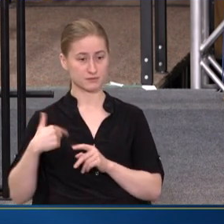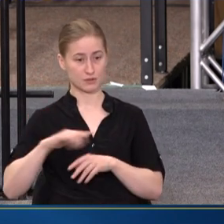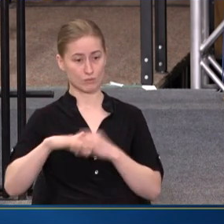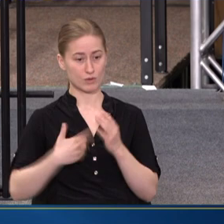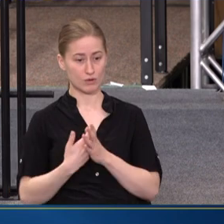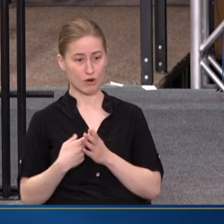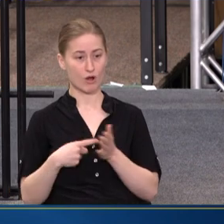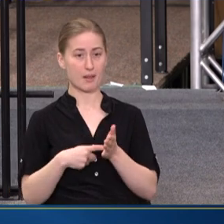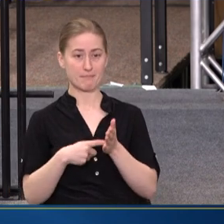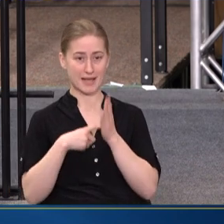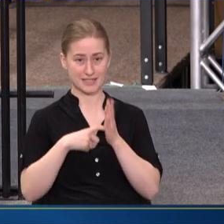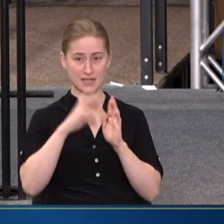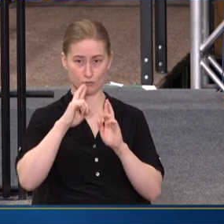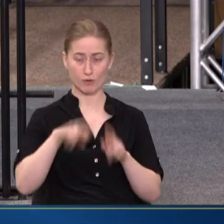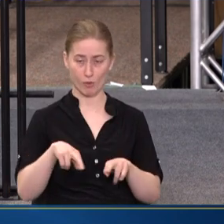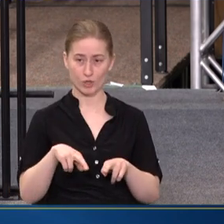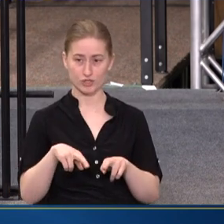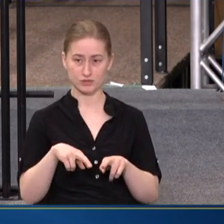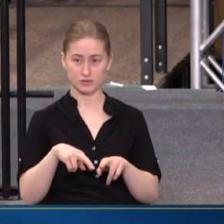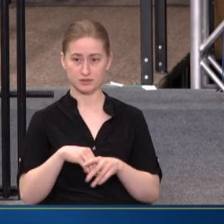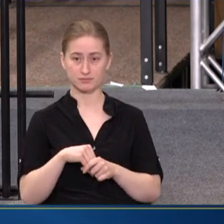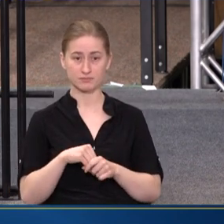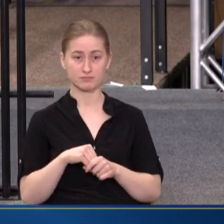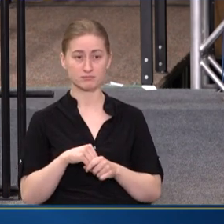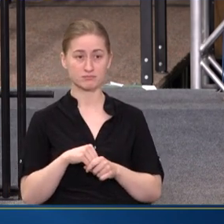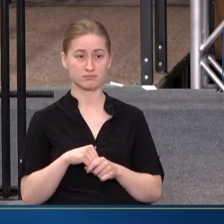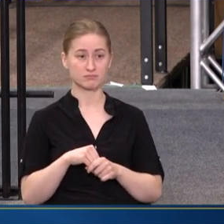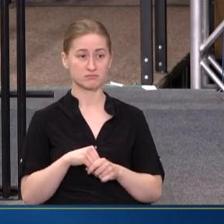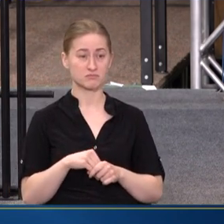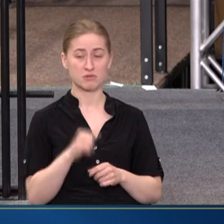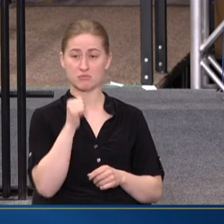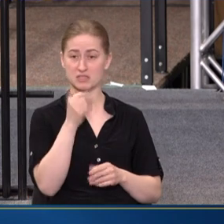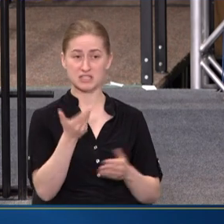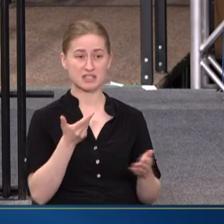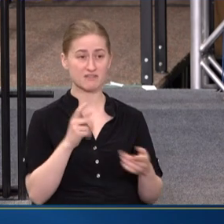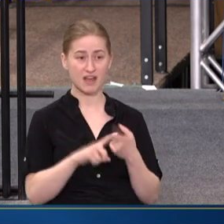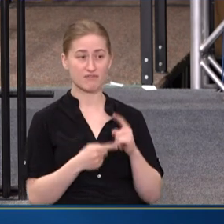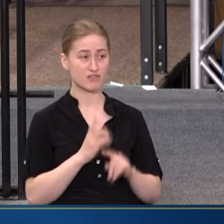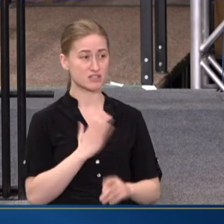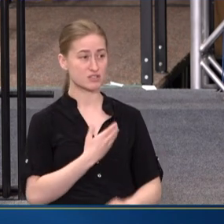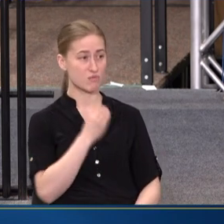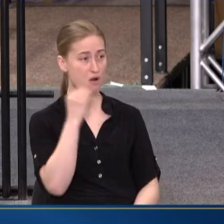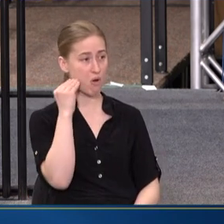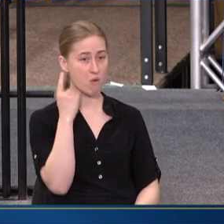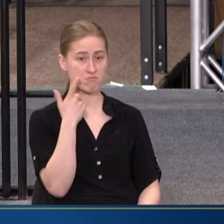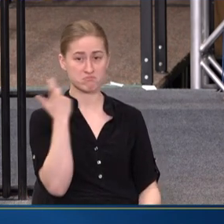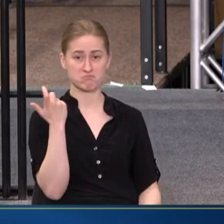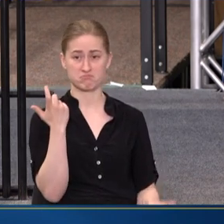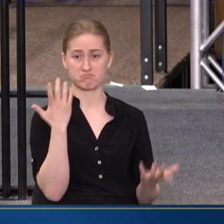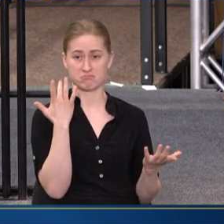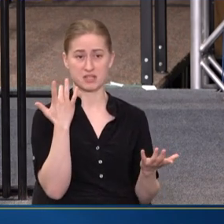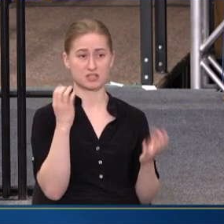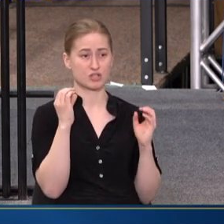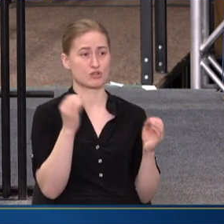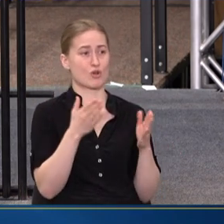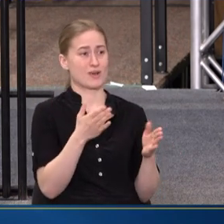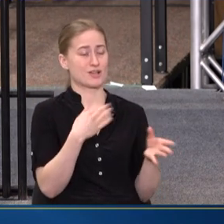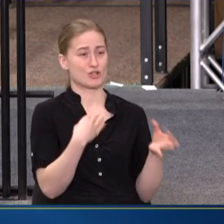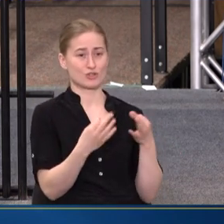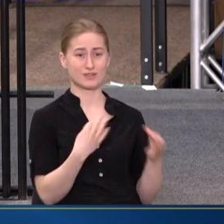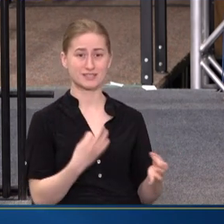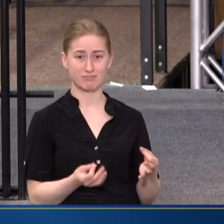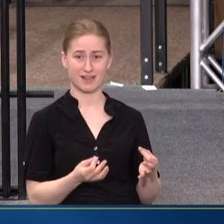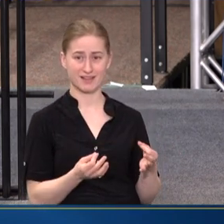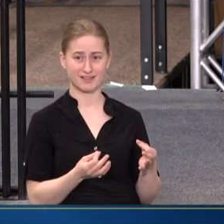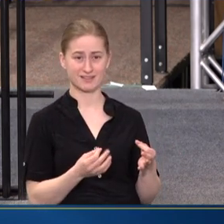MANDATED REPORTERS. WE NO LONGER INVITED OUR FRIENDS TO OUR HOME BECAUSE THERE WAS NO WAY TO EXPLAIN